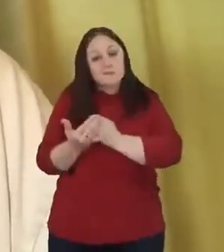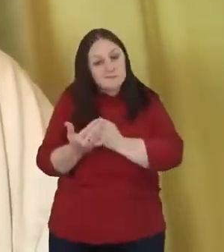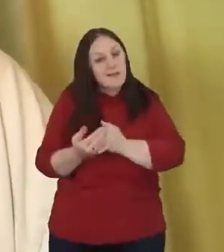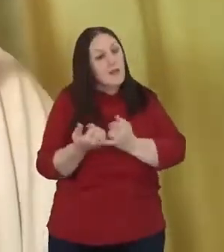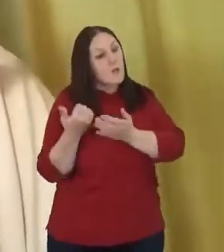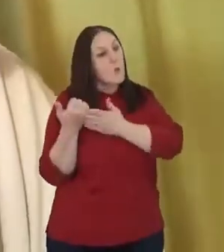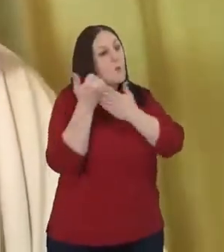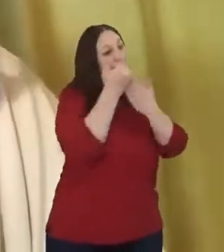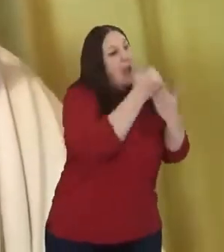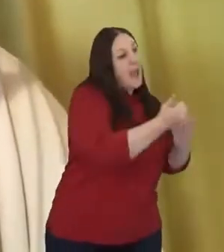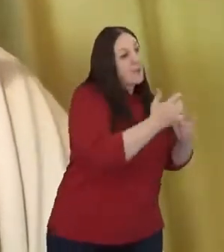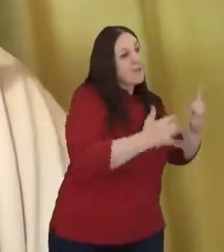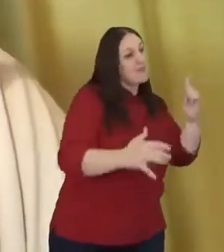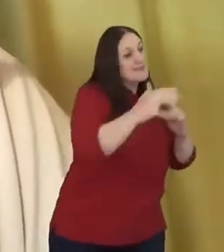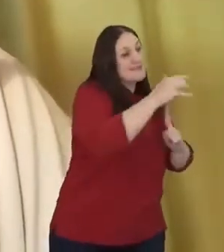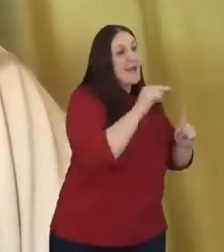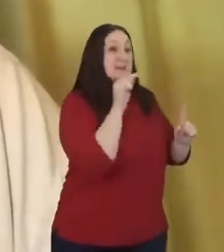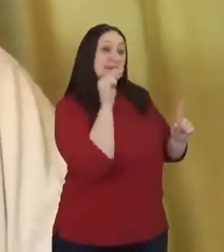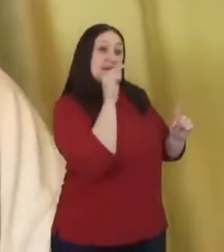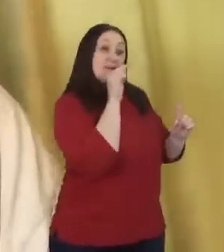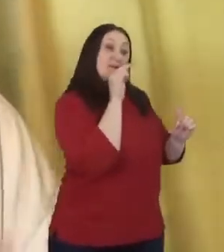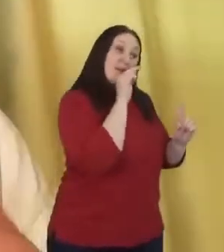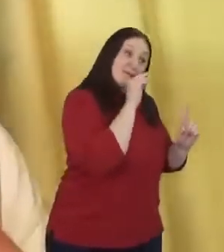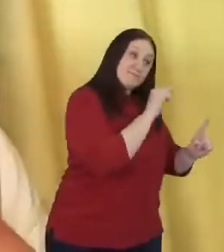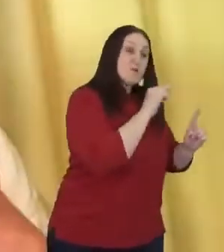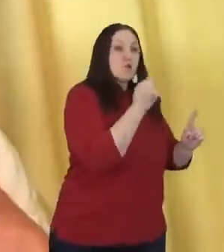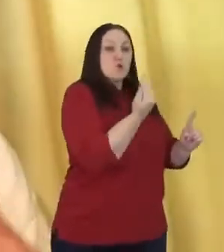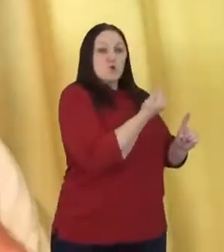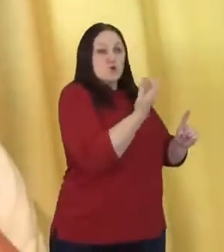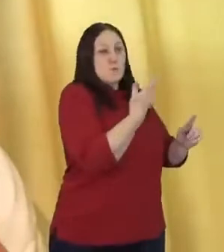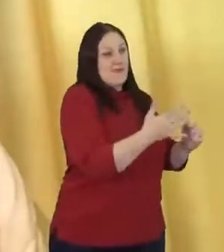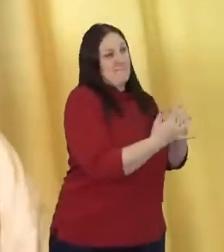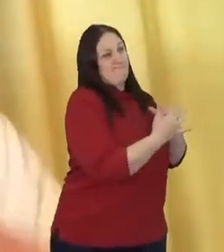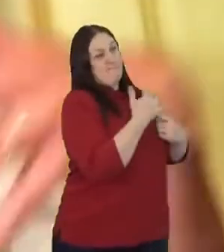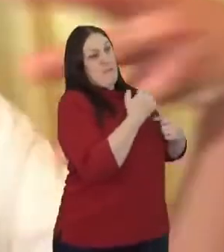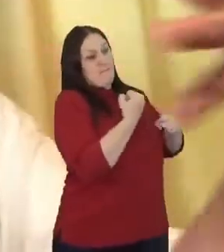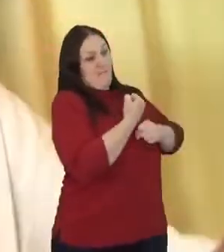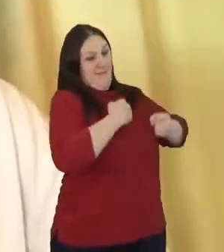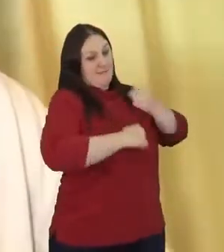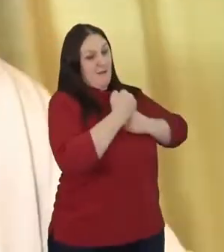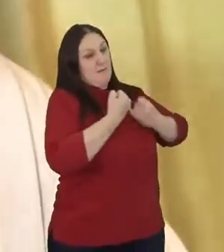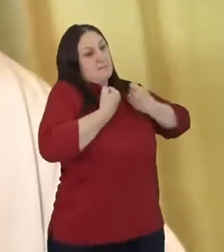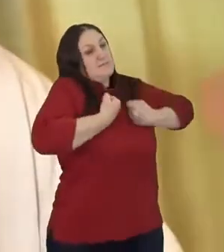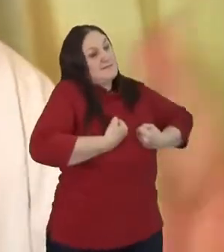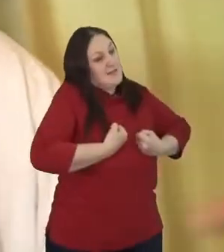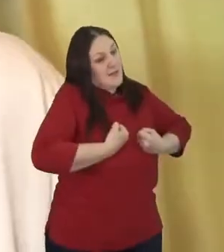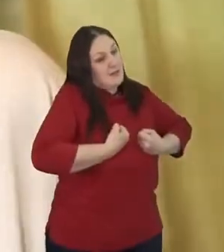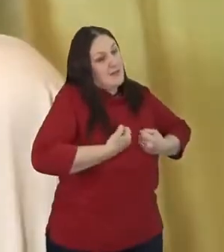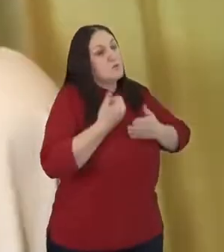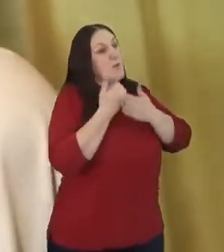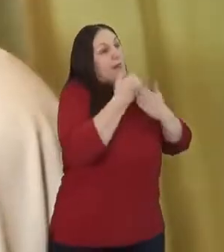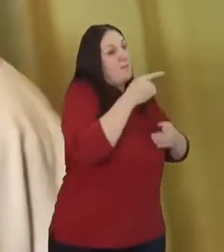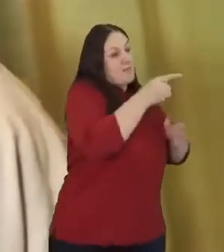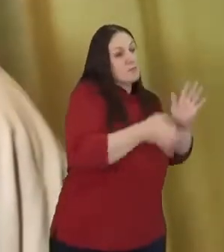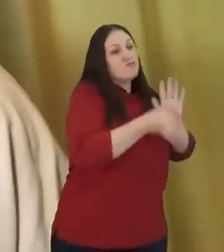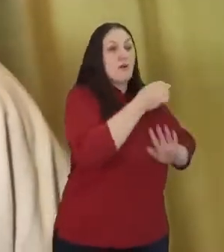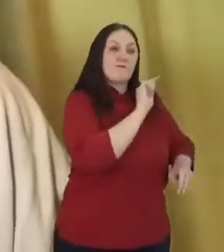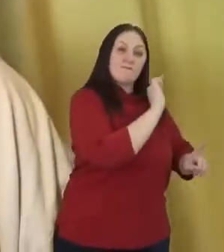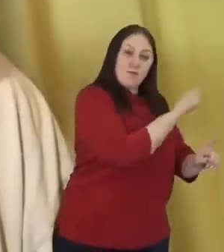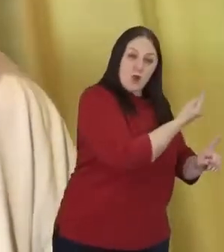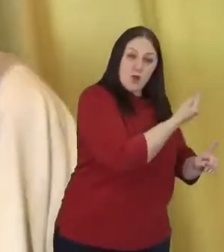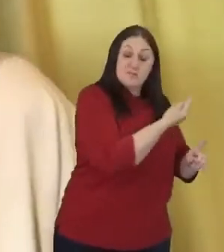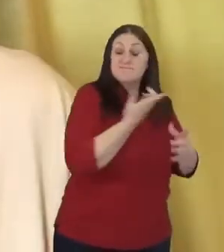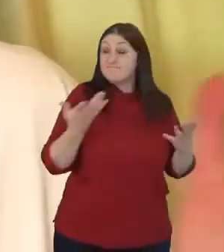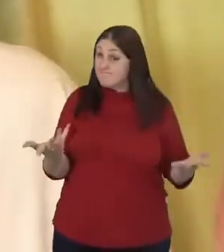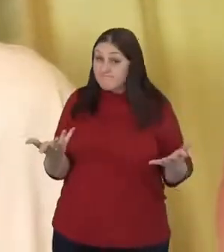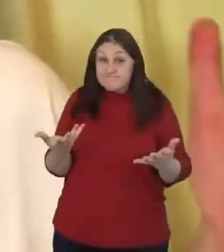us sick recover. So it's about the personal healing, but it's also about healing. I mean, the economics of heroin,